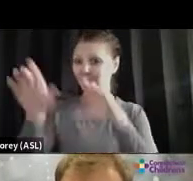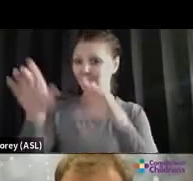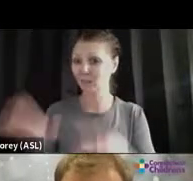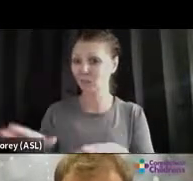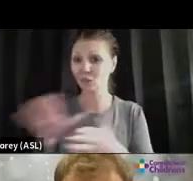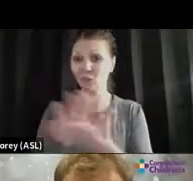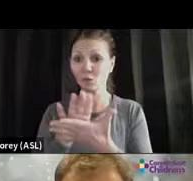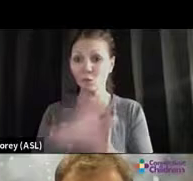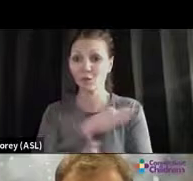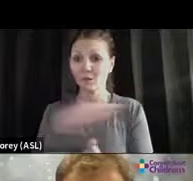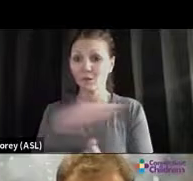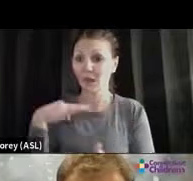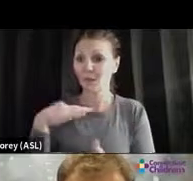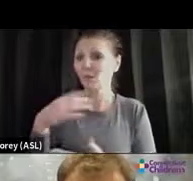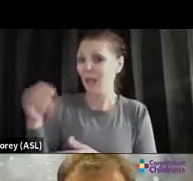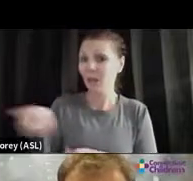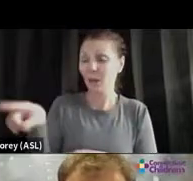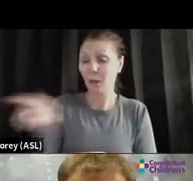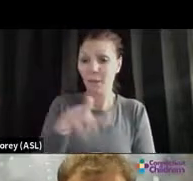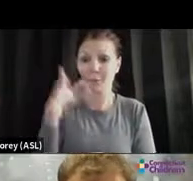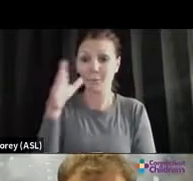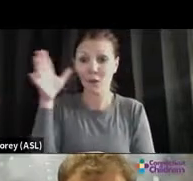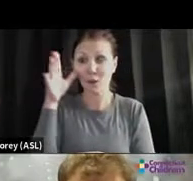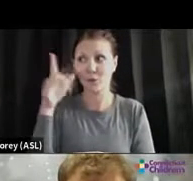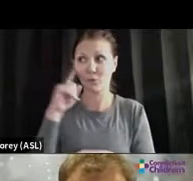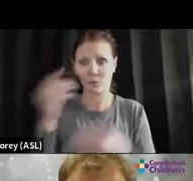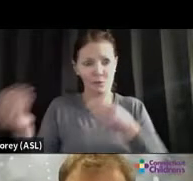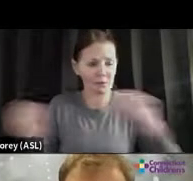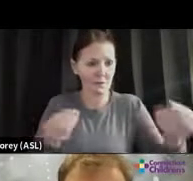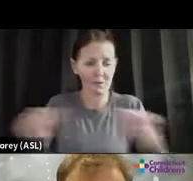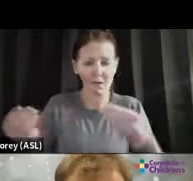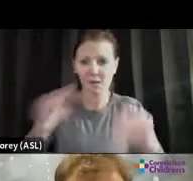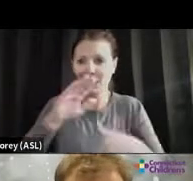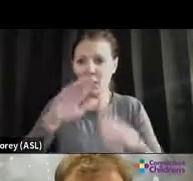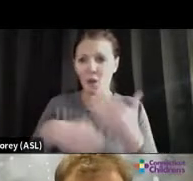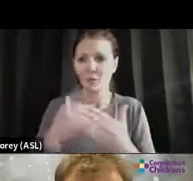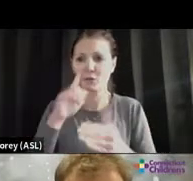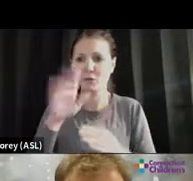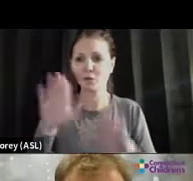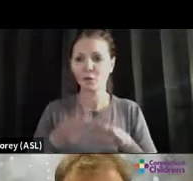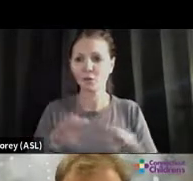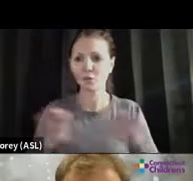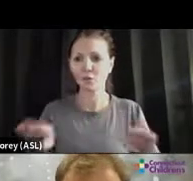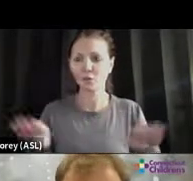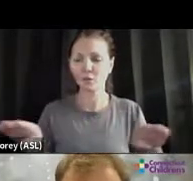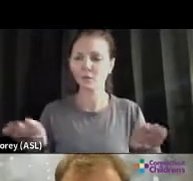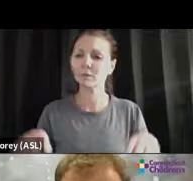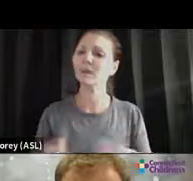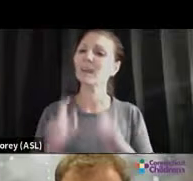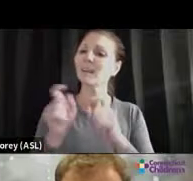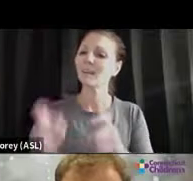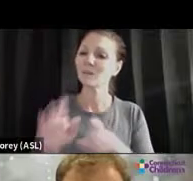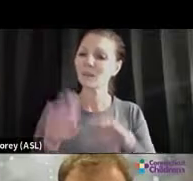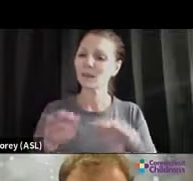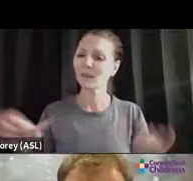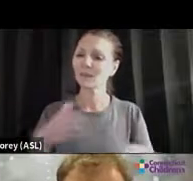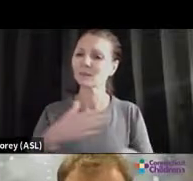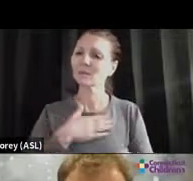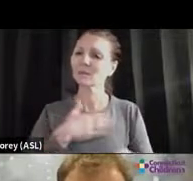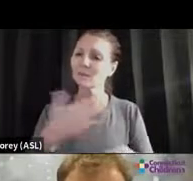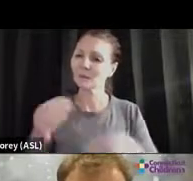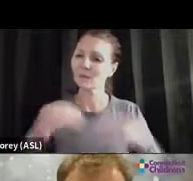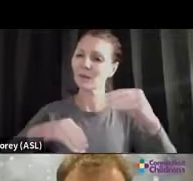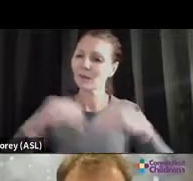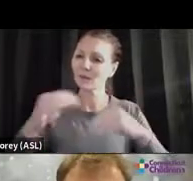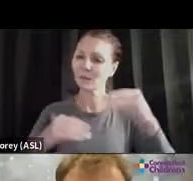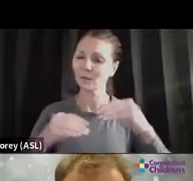workers. And so have you for helping facilitate this for your children. Give your kids some wiggle room. They're pulling in all of this and they don't